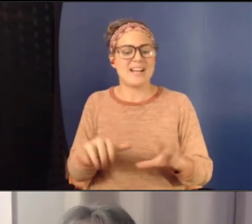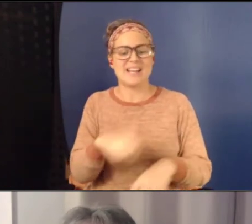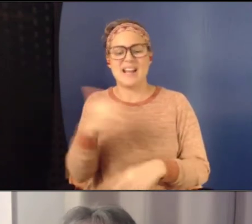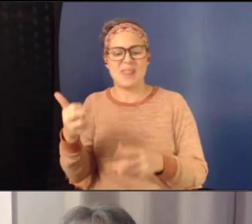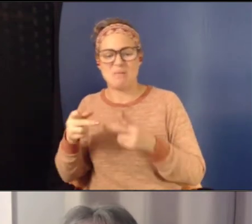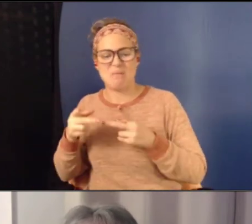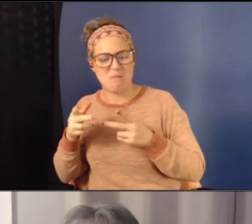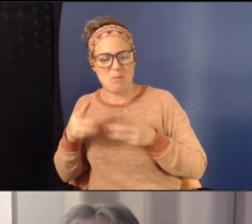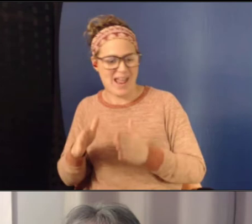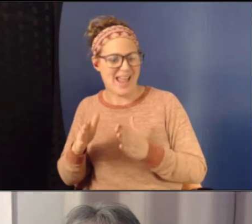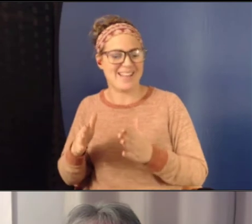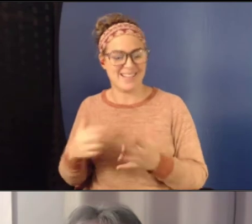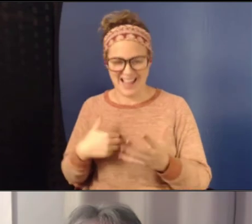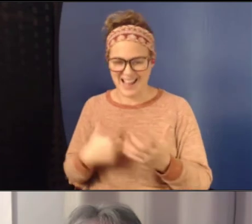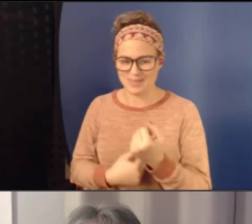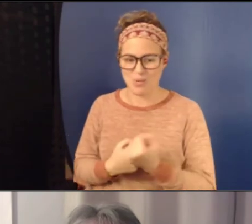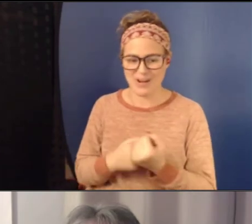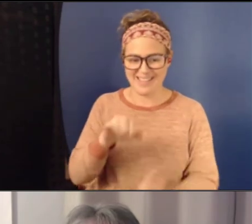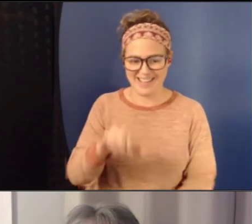Absolutely.